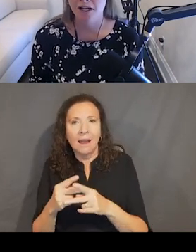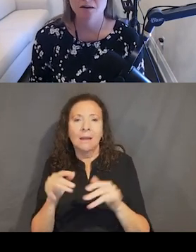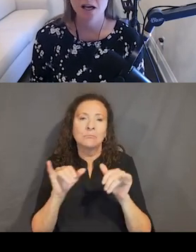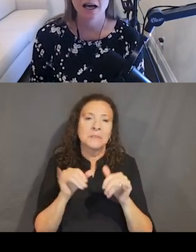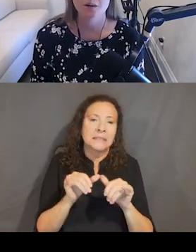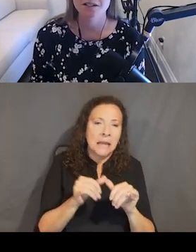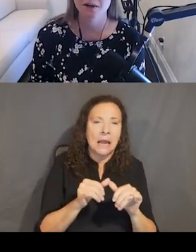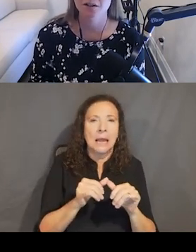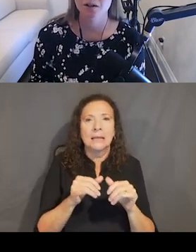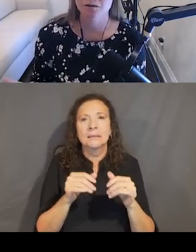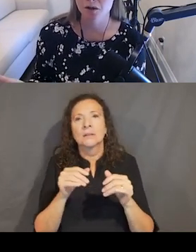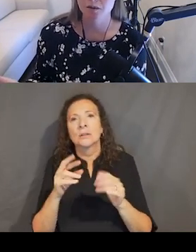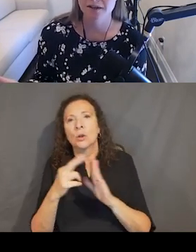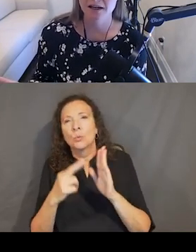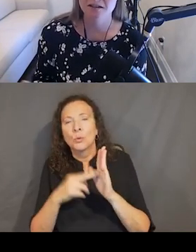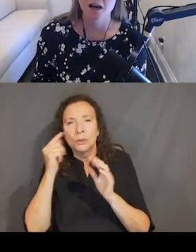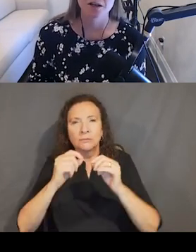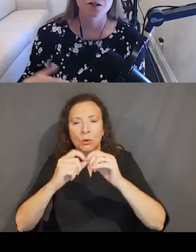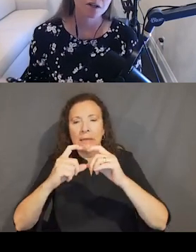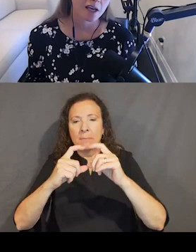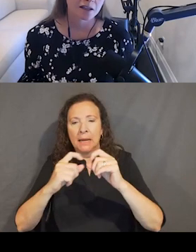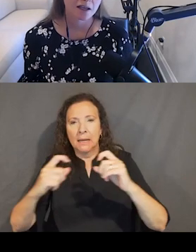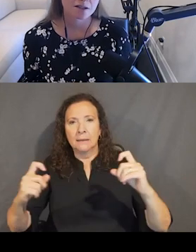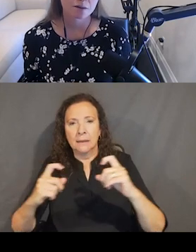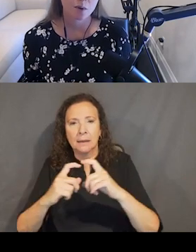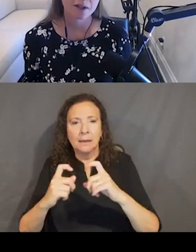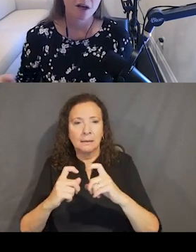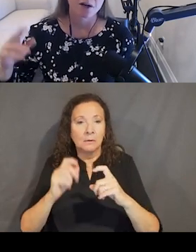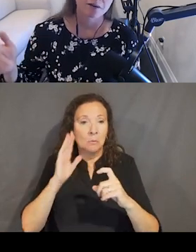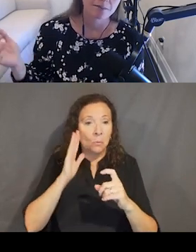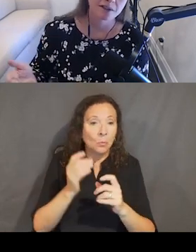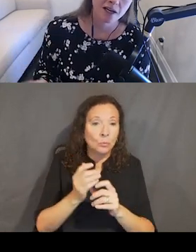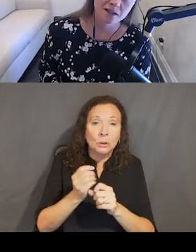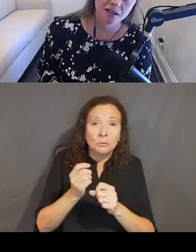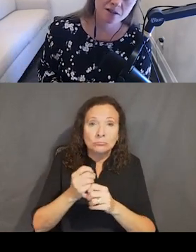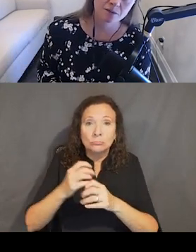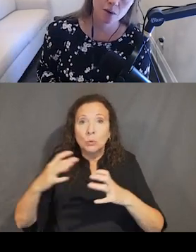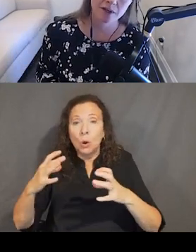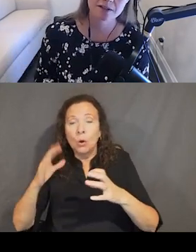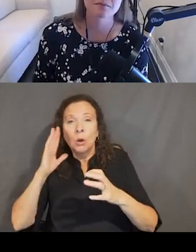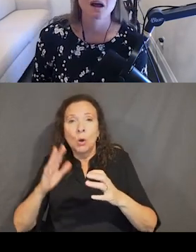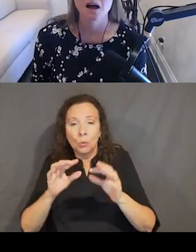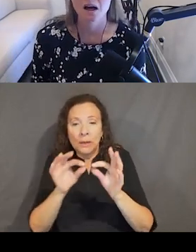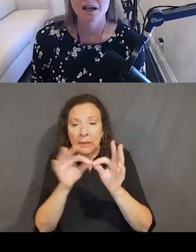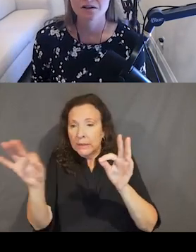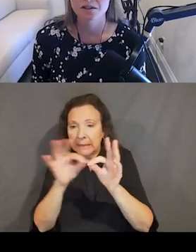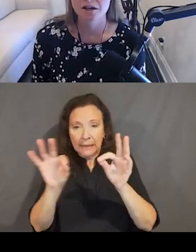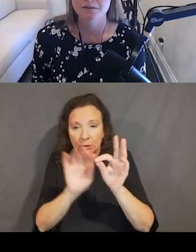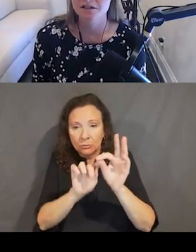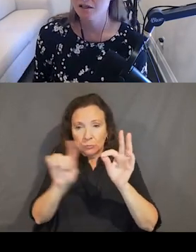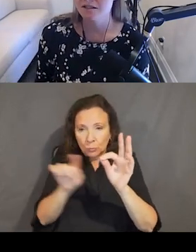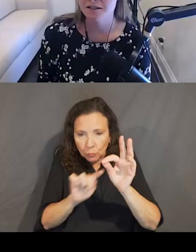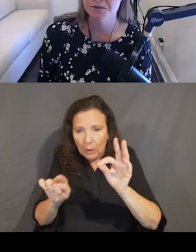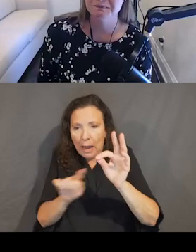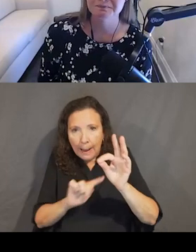your character count? How is this button going to grow with text? Are you truncating at a certain point? Are you wrapping the text at a certain point? And you should